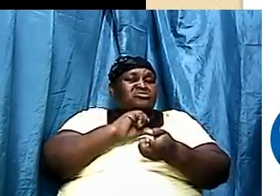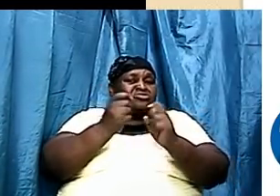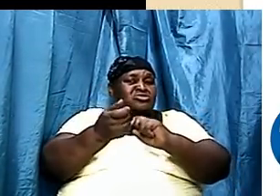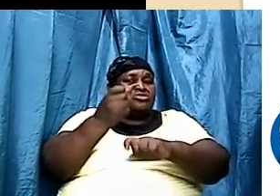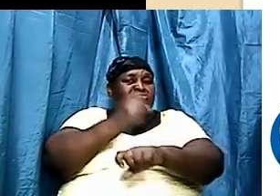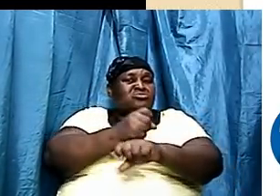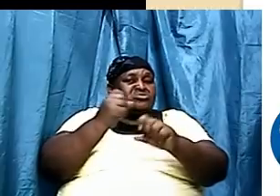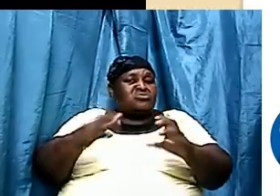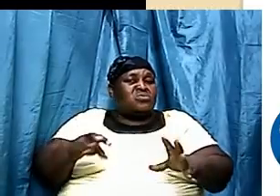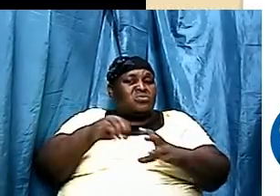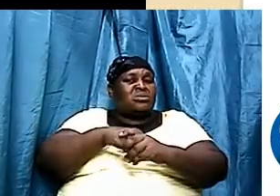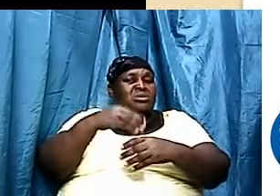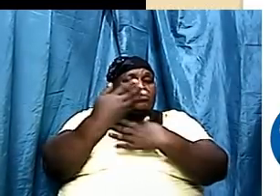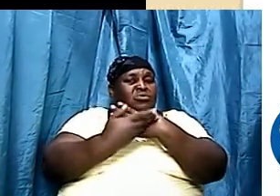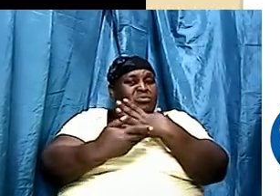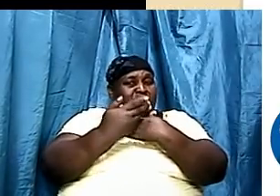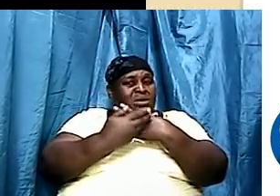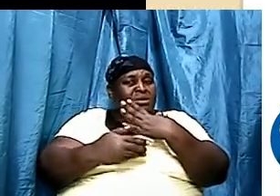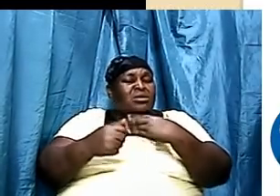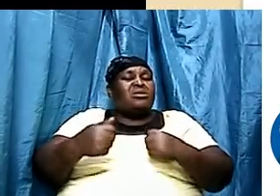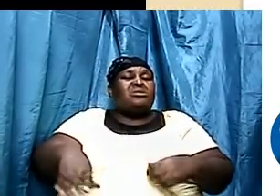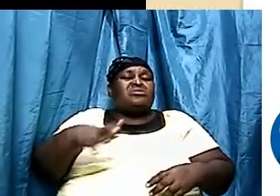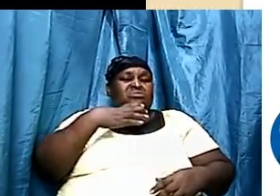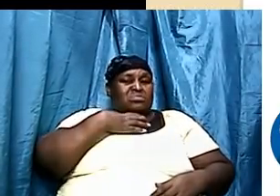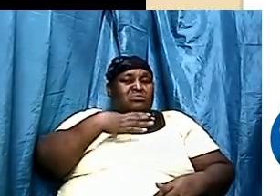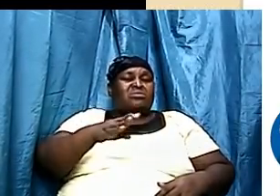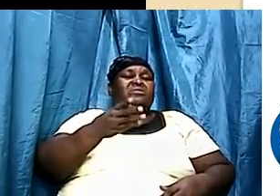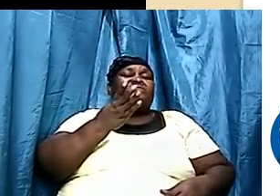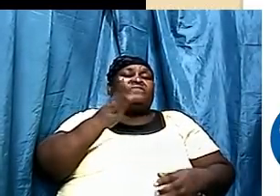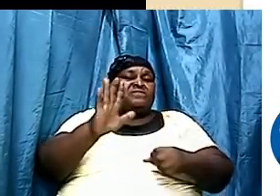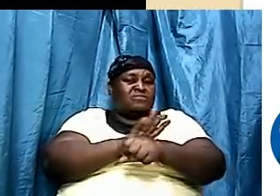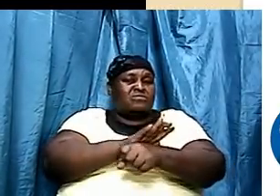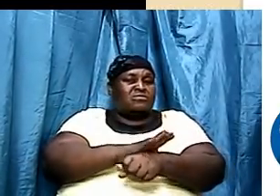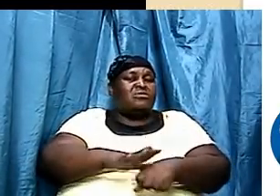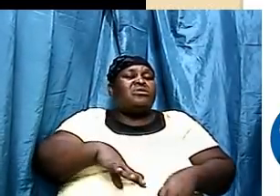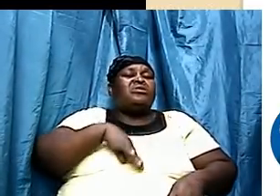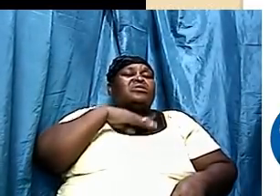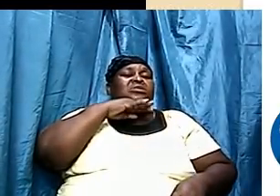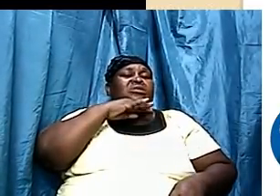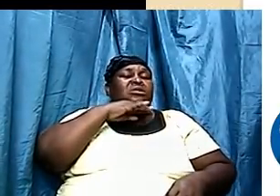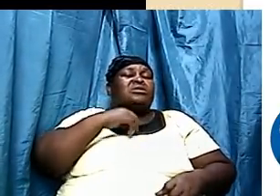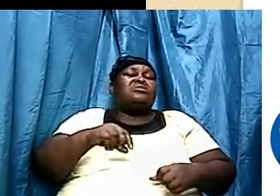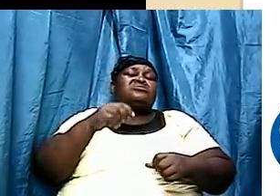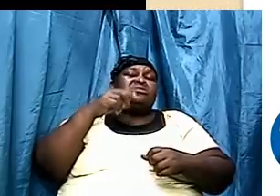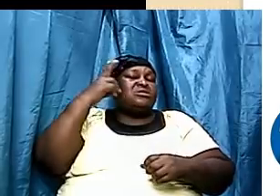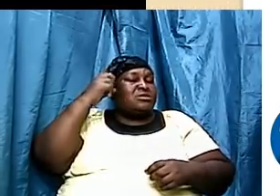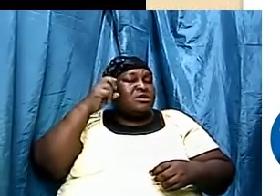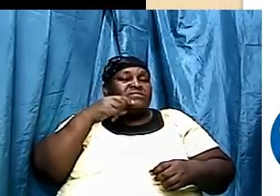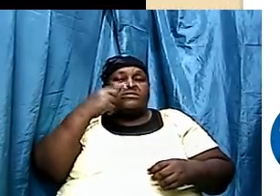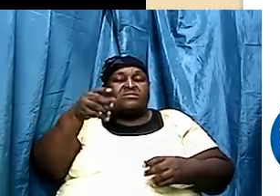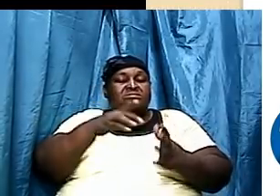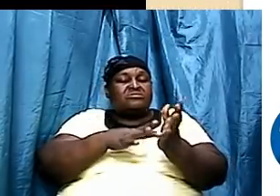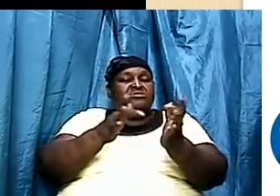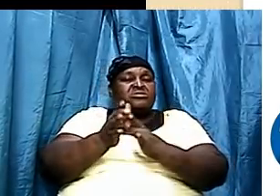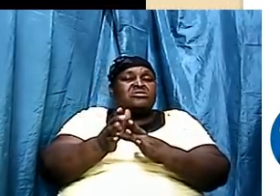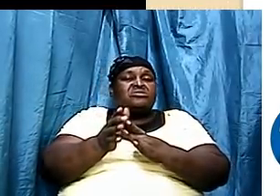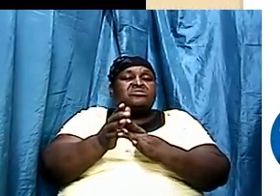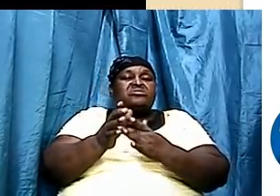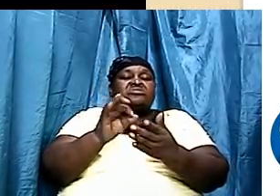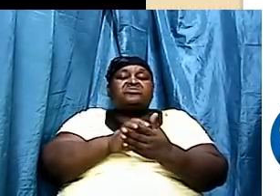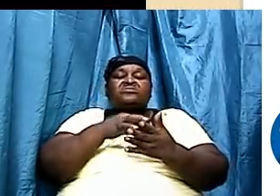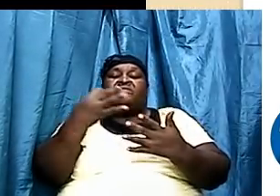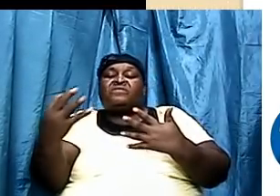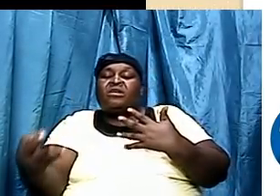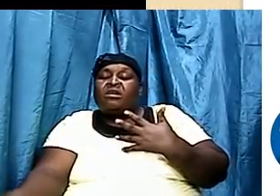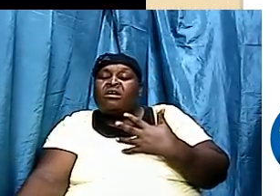Amen. That he wanted to relieve his hunger. He asked him to jump off the pinnacle of a high mountain to the point where angels